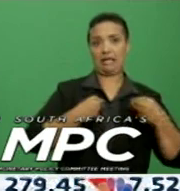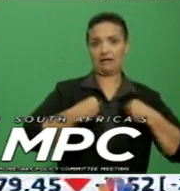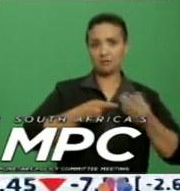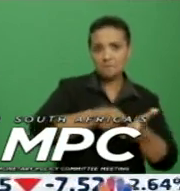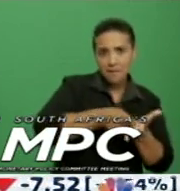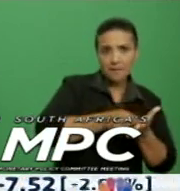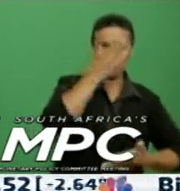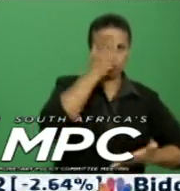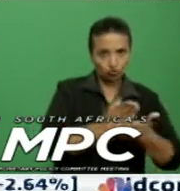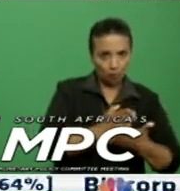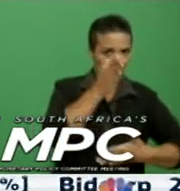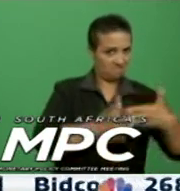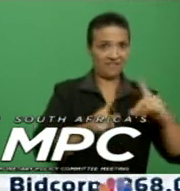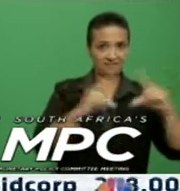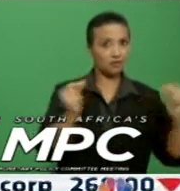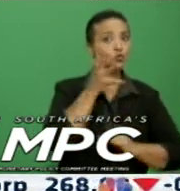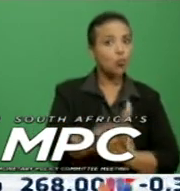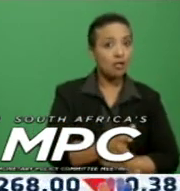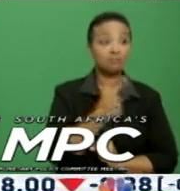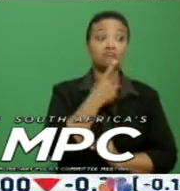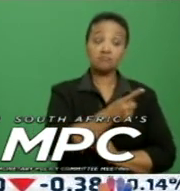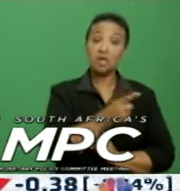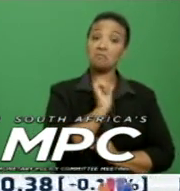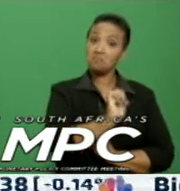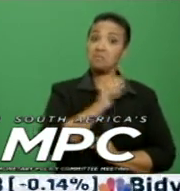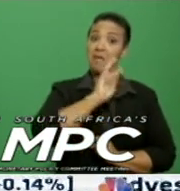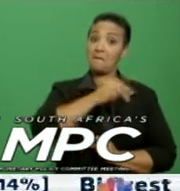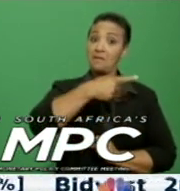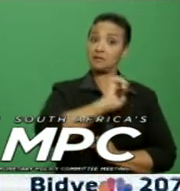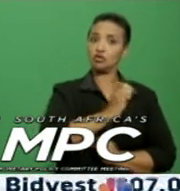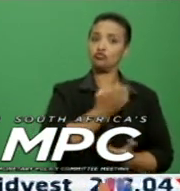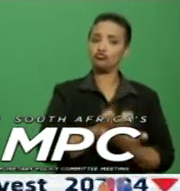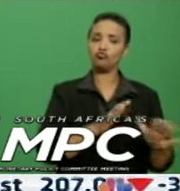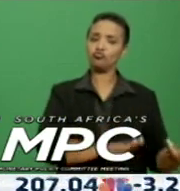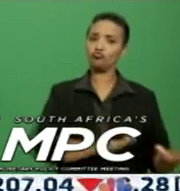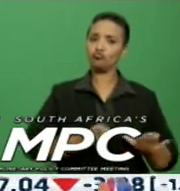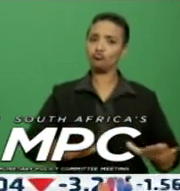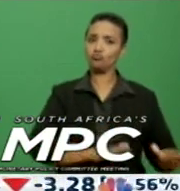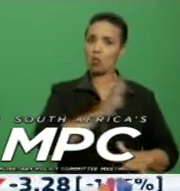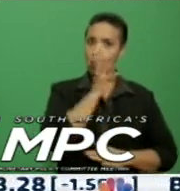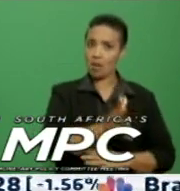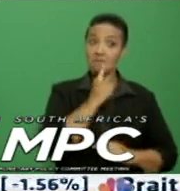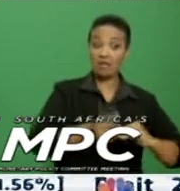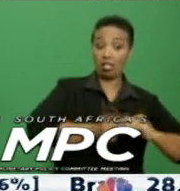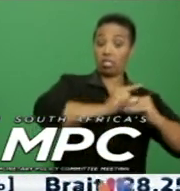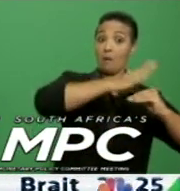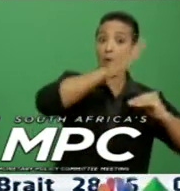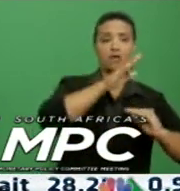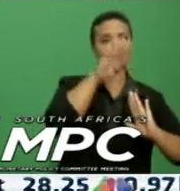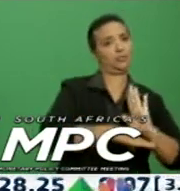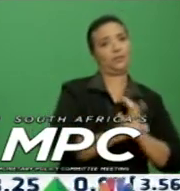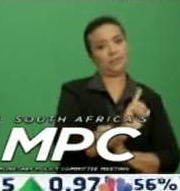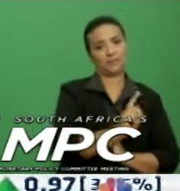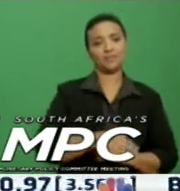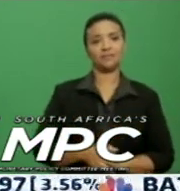indicated that monetary policy would remain largely accommodative. Since the November MPC,